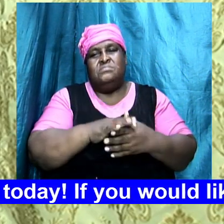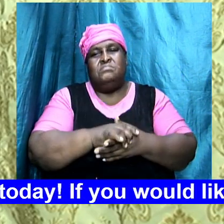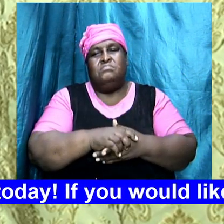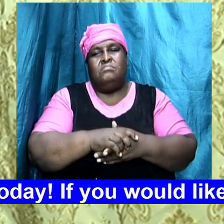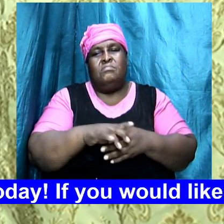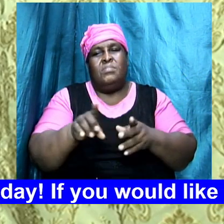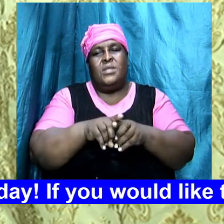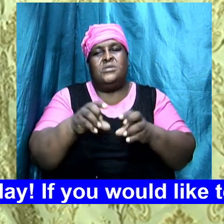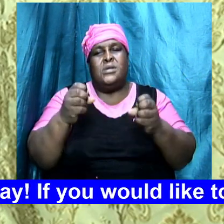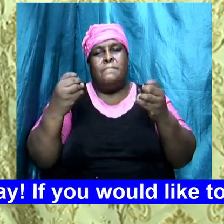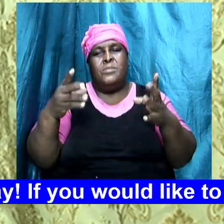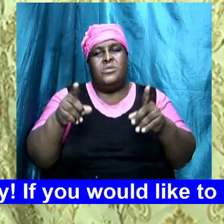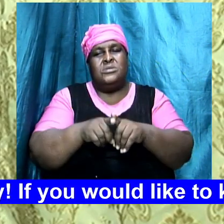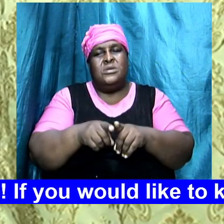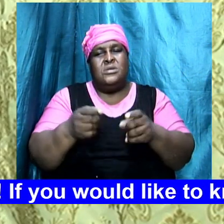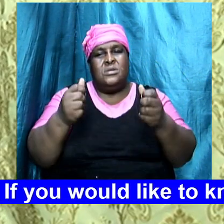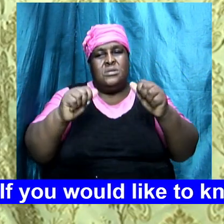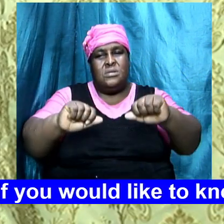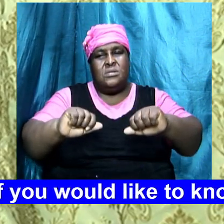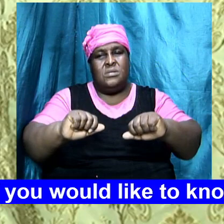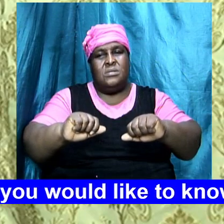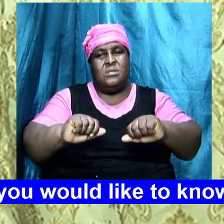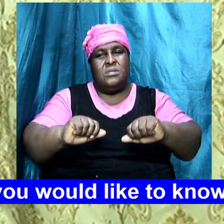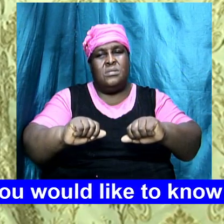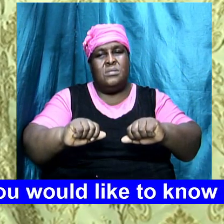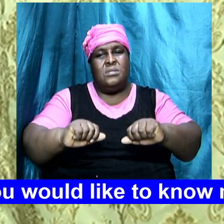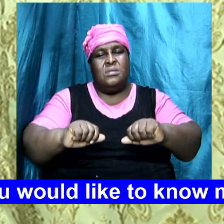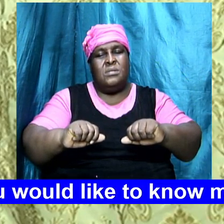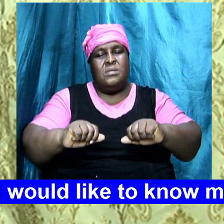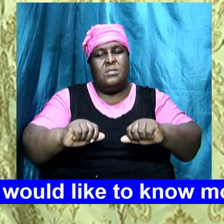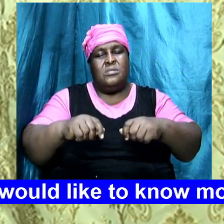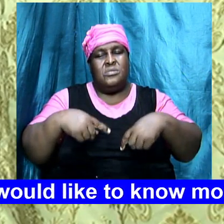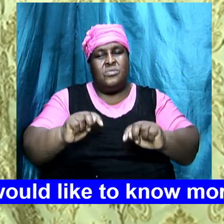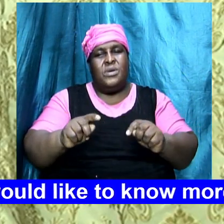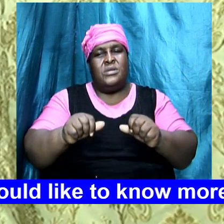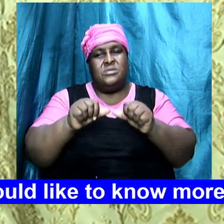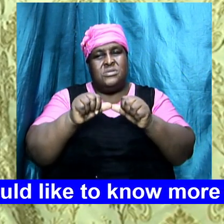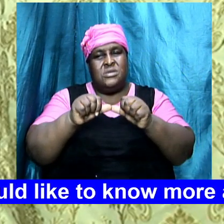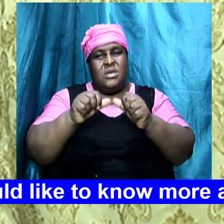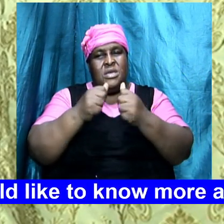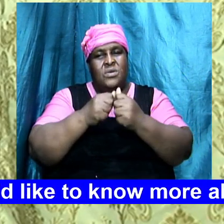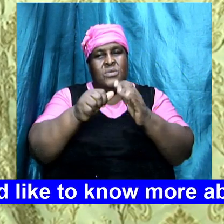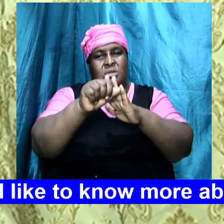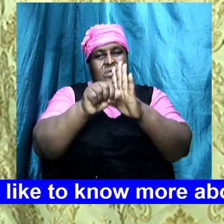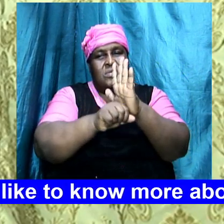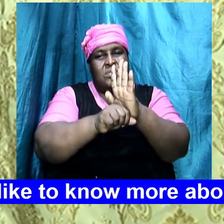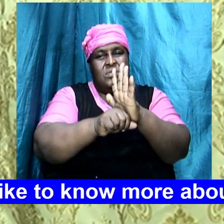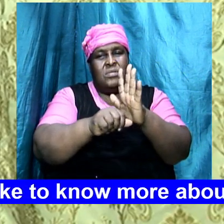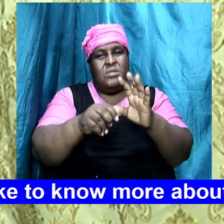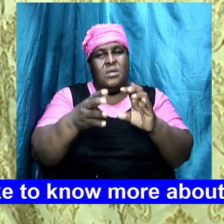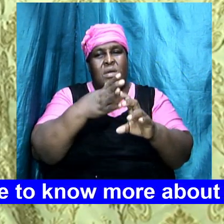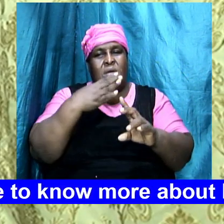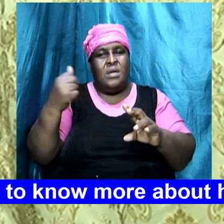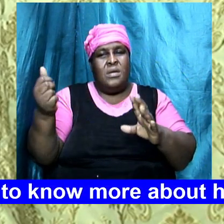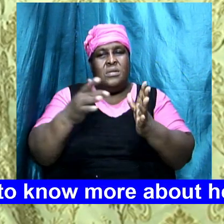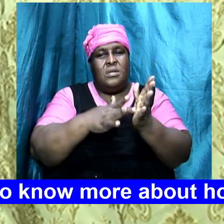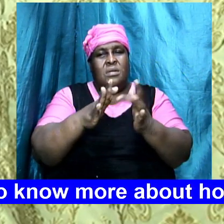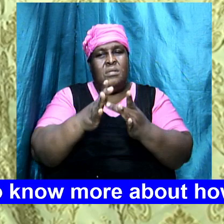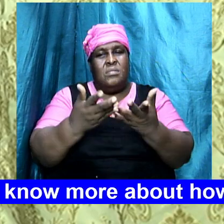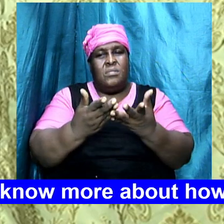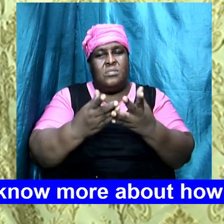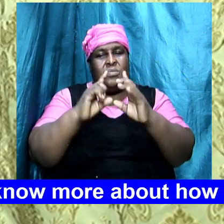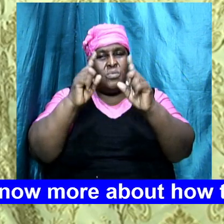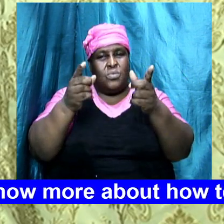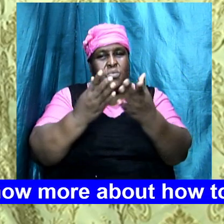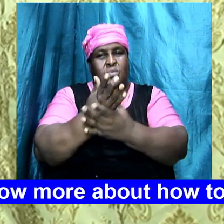but as much as possible we try to stick to the Bible and stick to the scriptures and we went through many scriptures amen